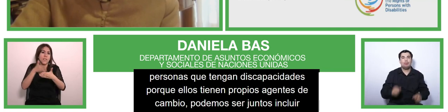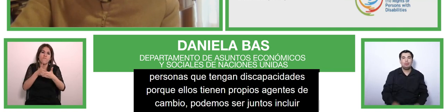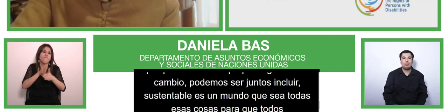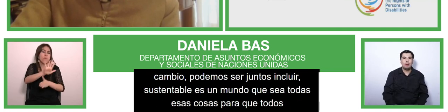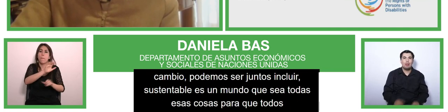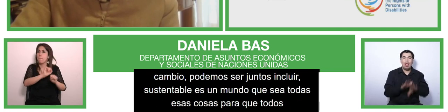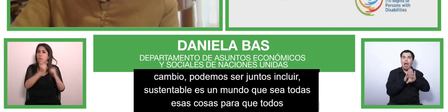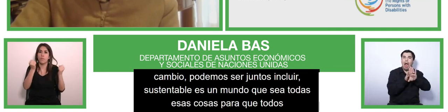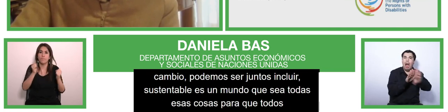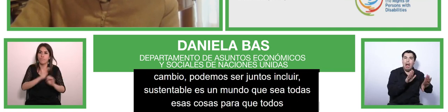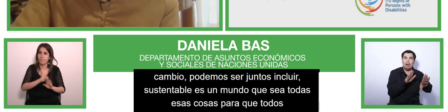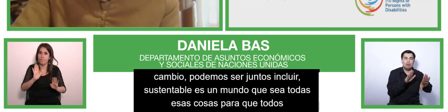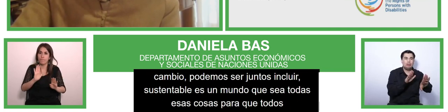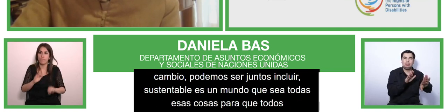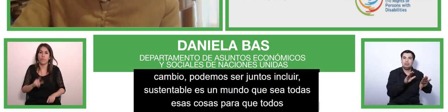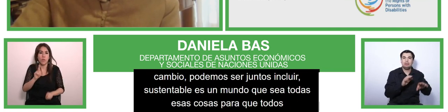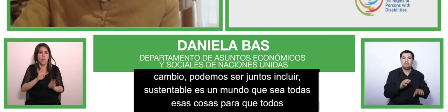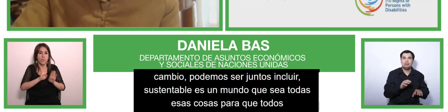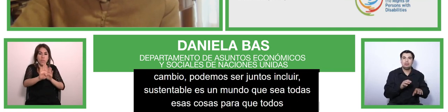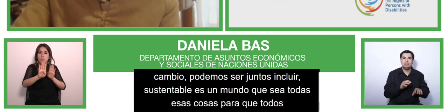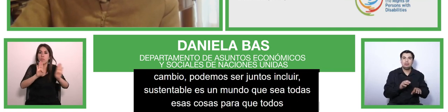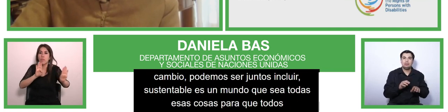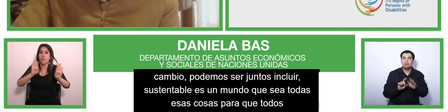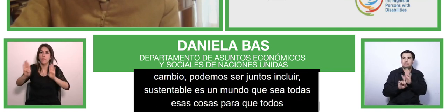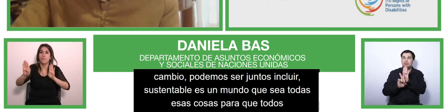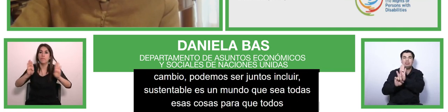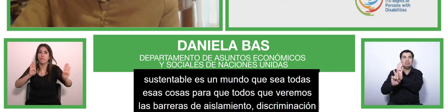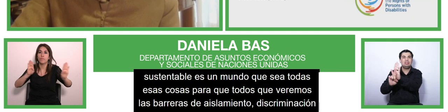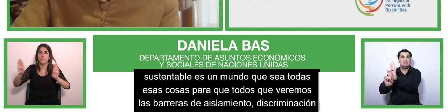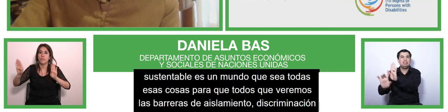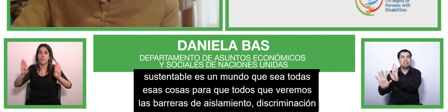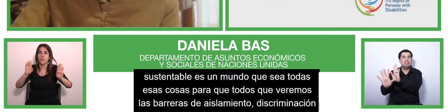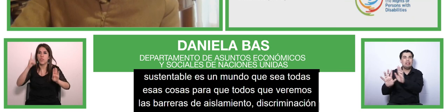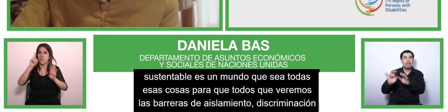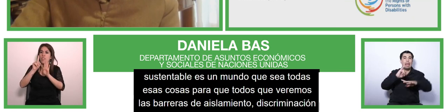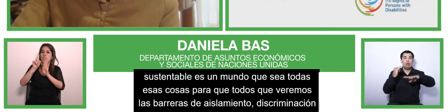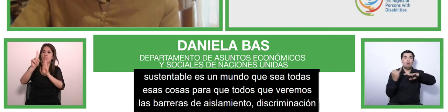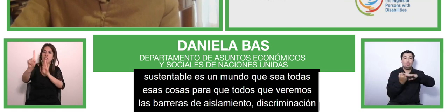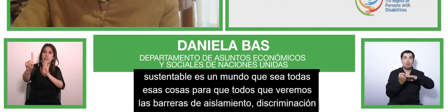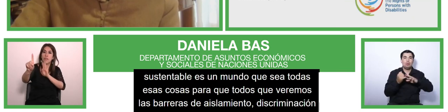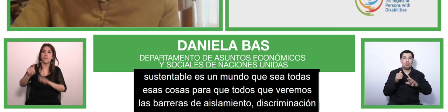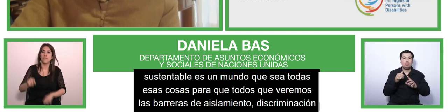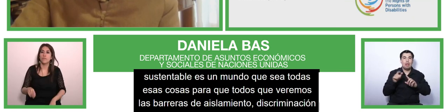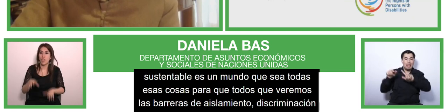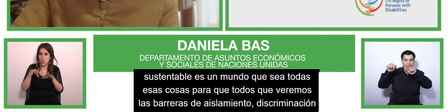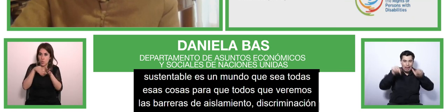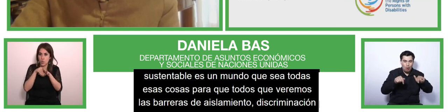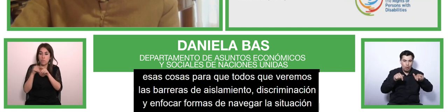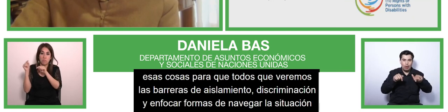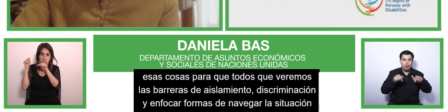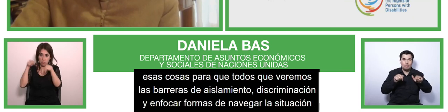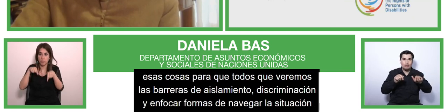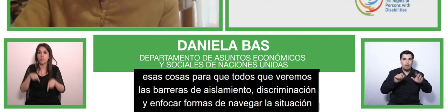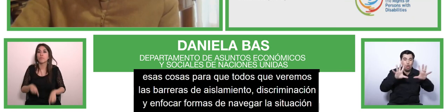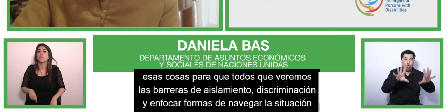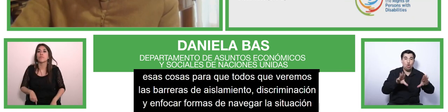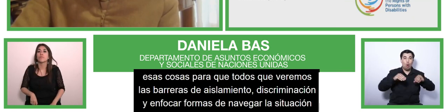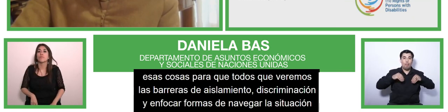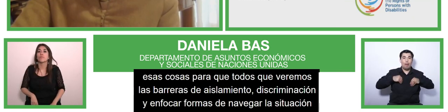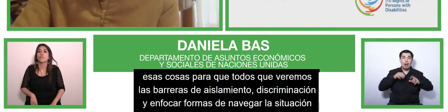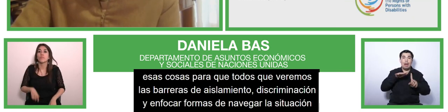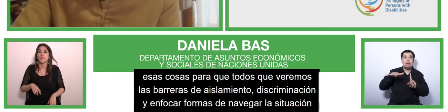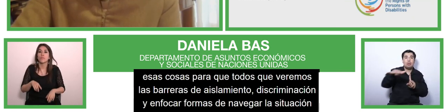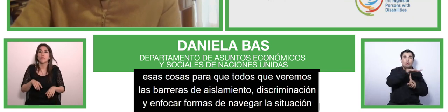the current situation, including remote work, and distance learning, the perspective and,